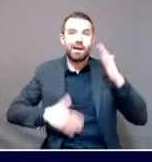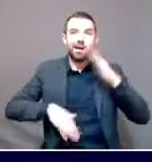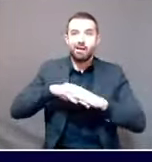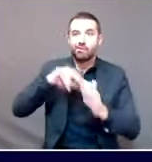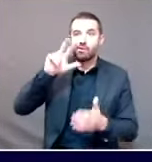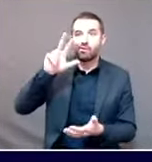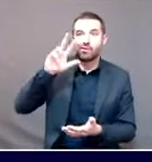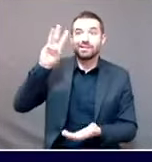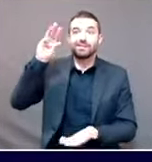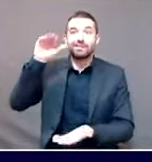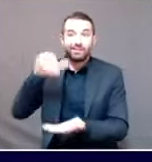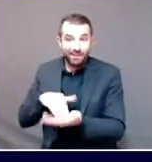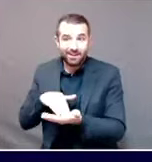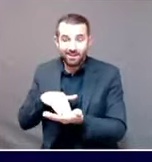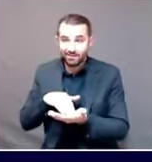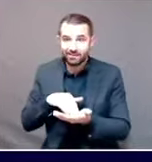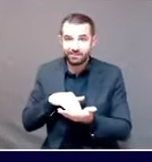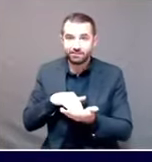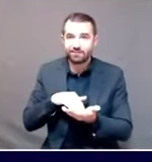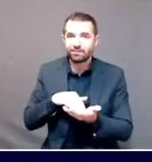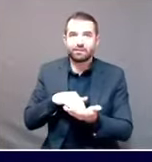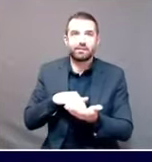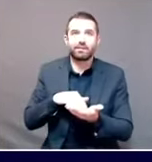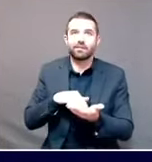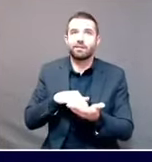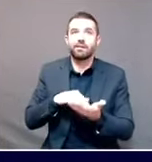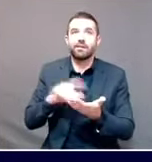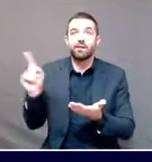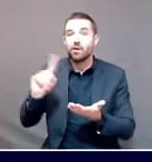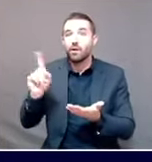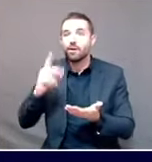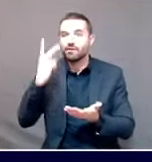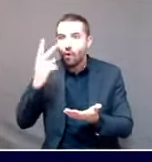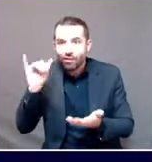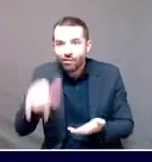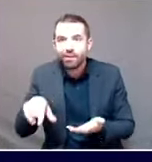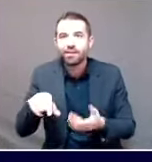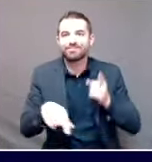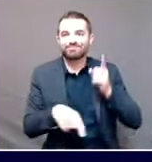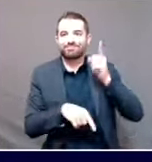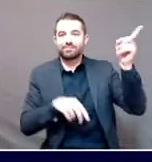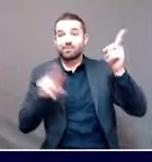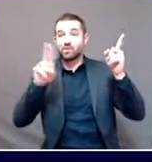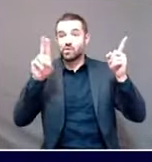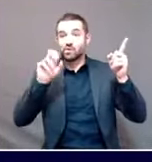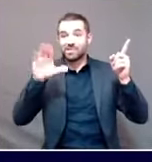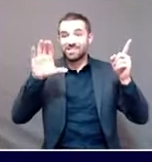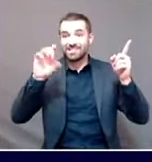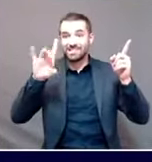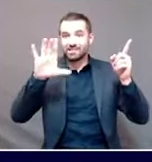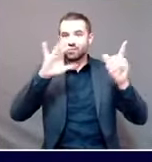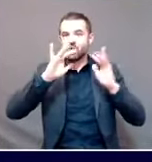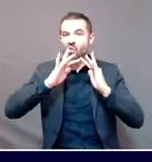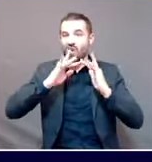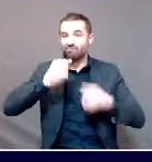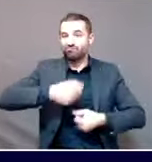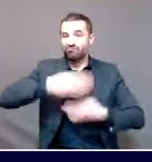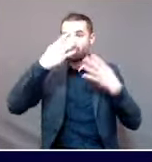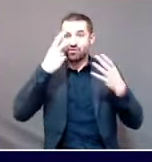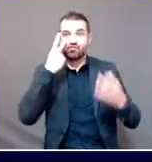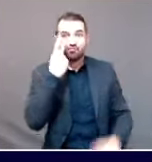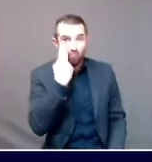saw those numbers on the computer dashboard on the dashboard that we share with the US CDC and Operation Warp Speed.